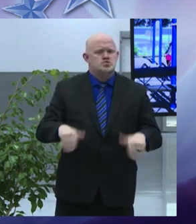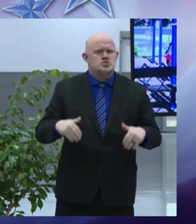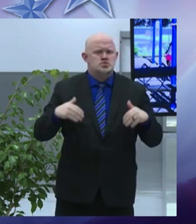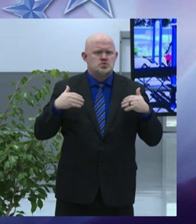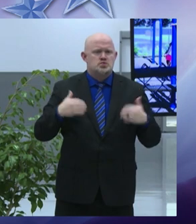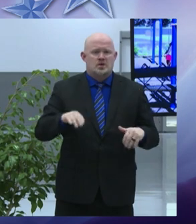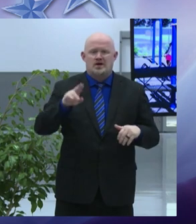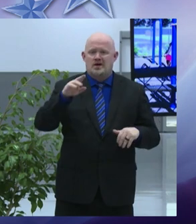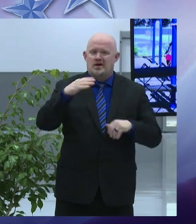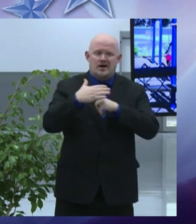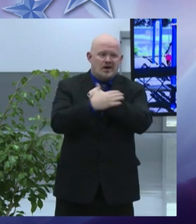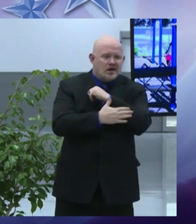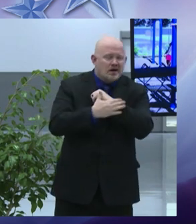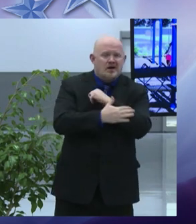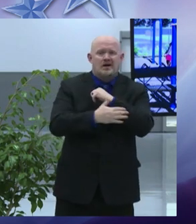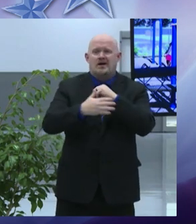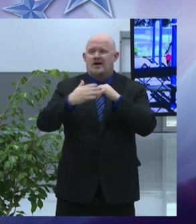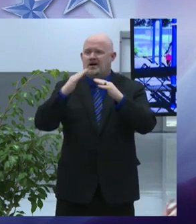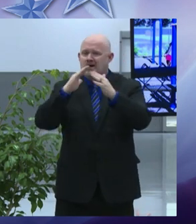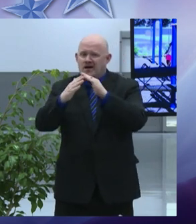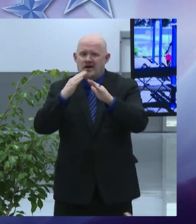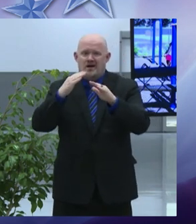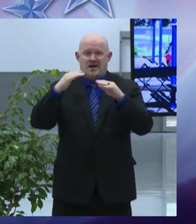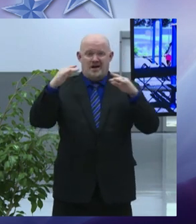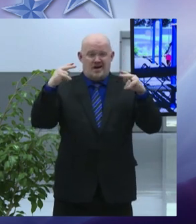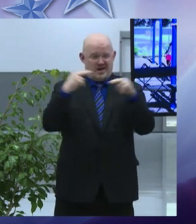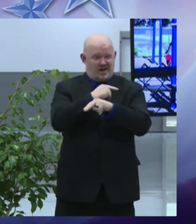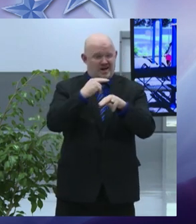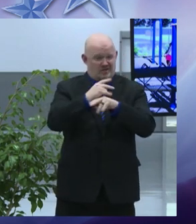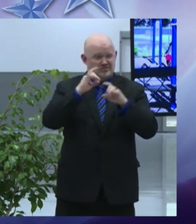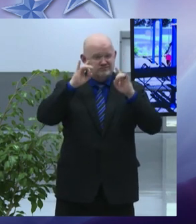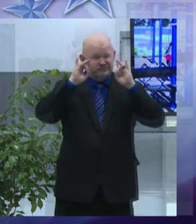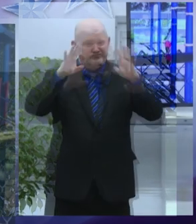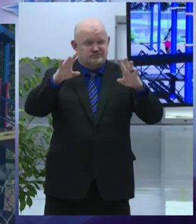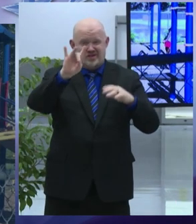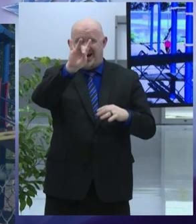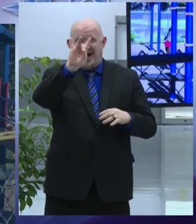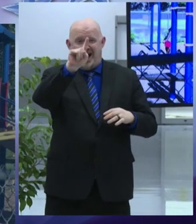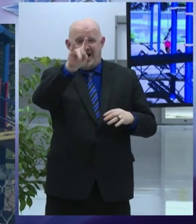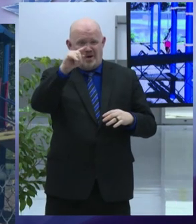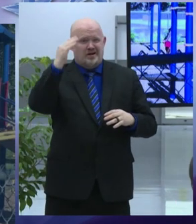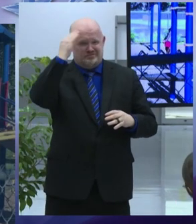than the interstate 81 viaduct we must and will write this wrong